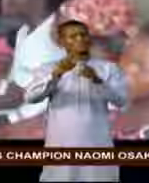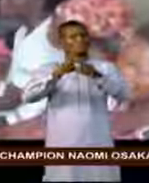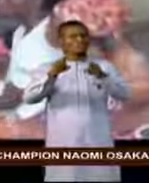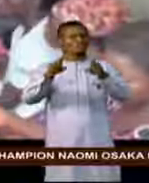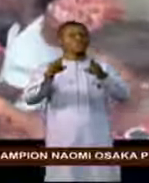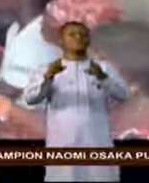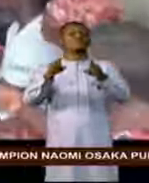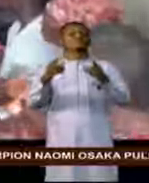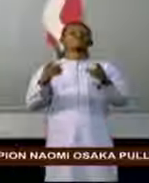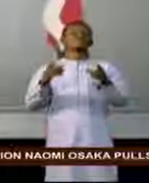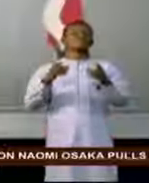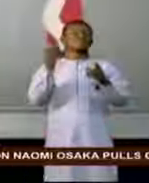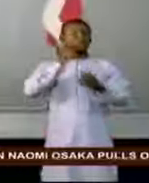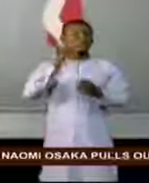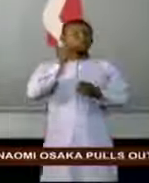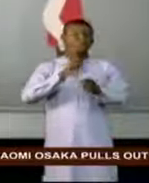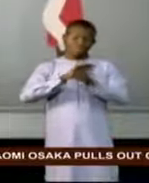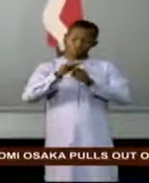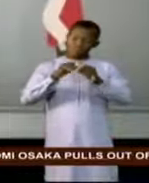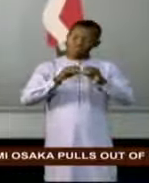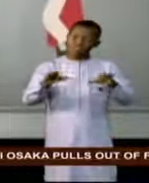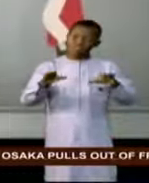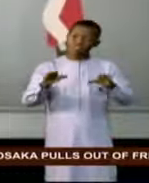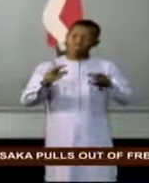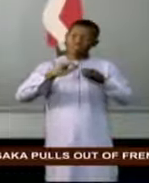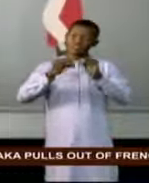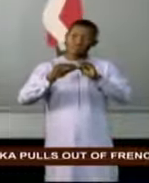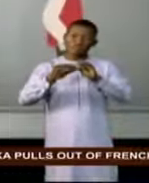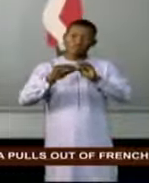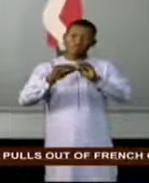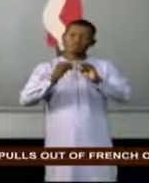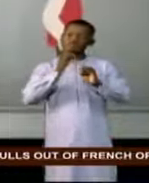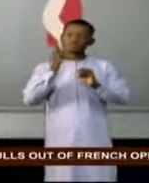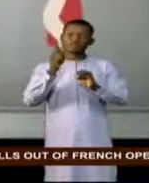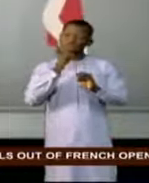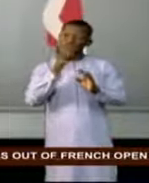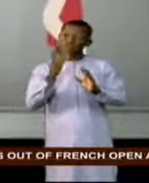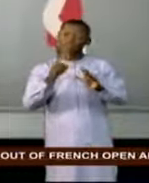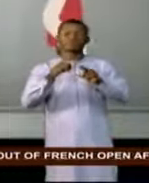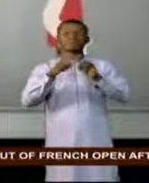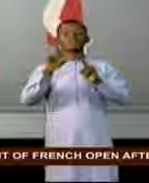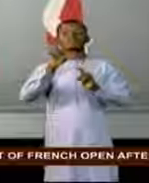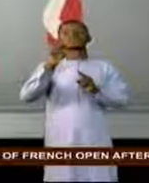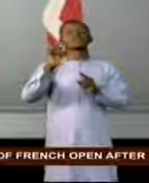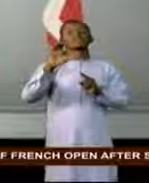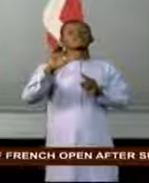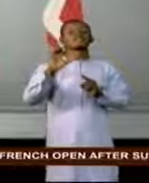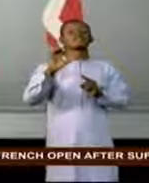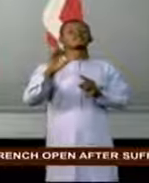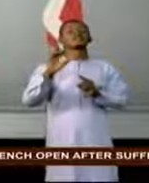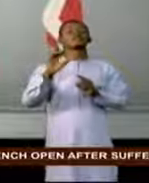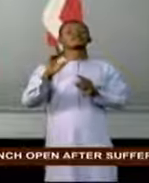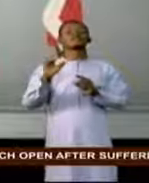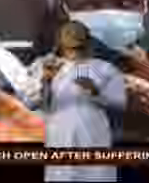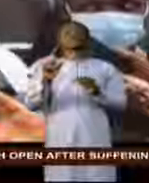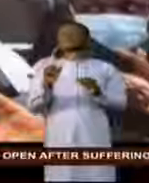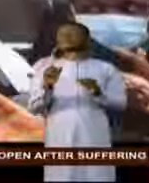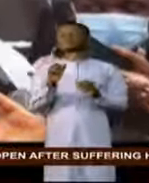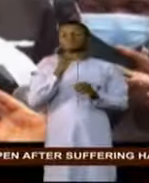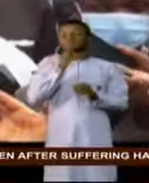The daily COVID-19 figures in the country are no longer fattening but EINEC takes nothing for granted.